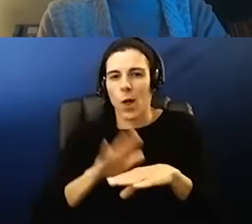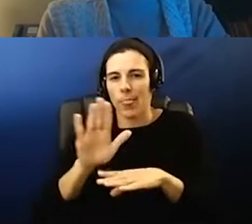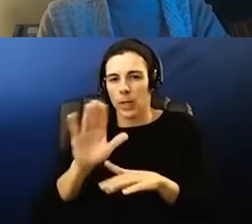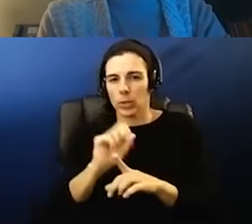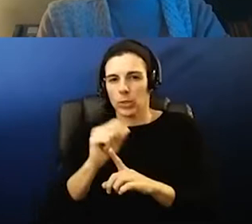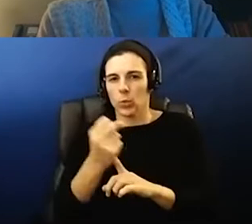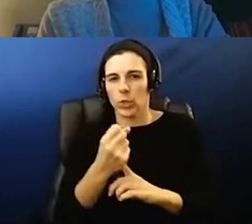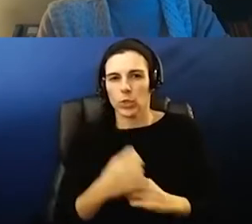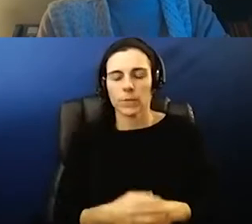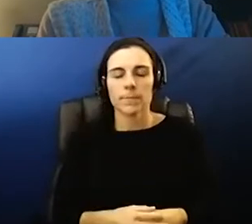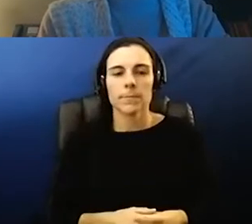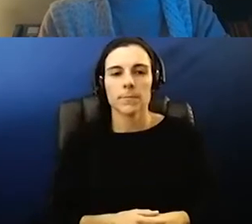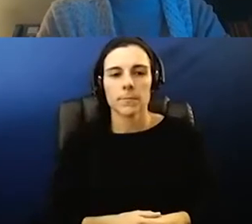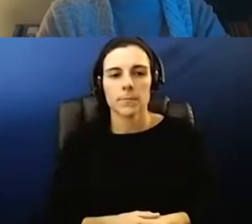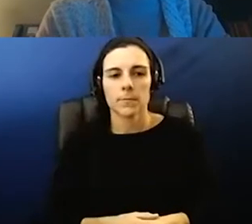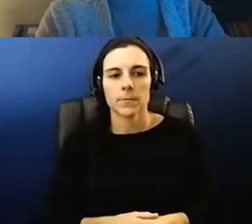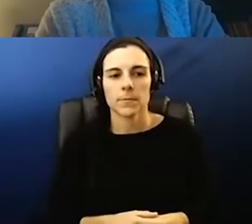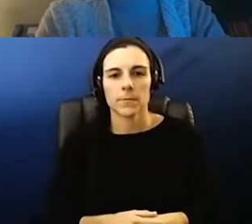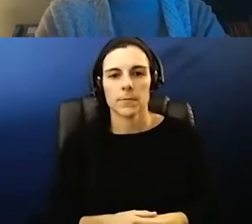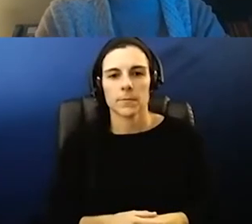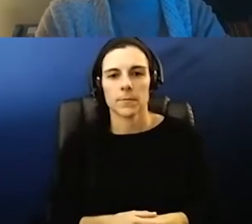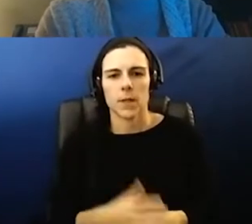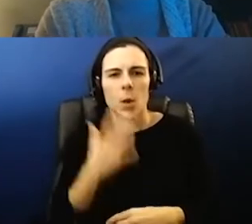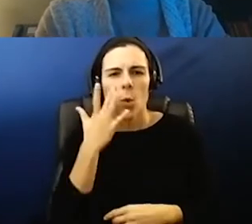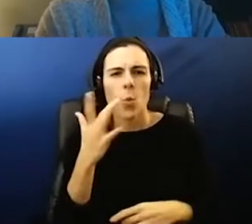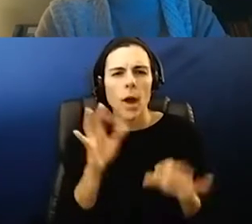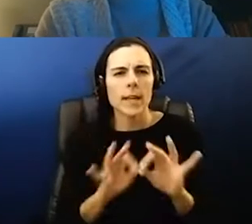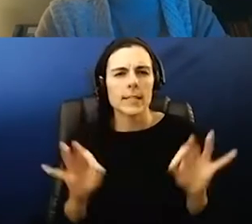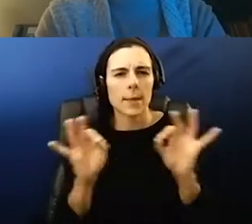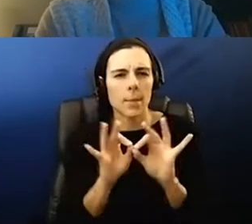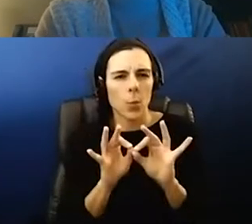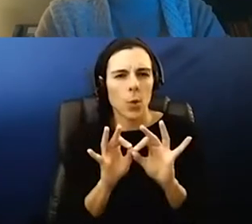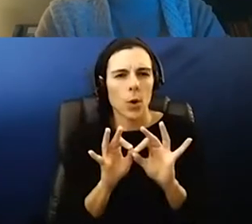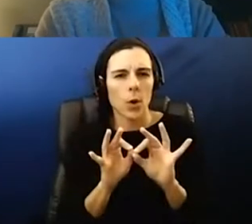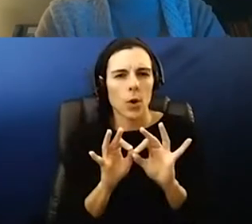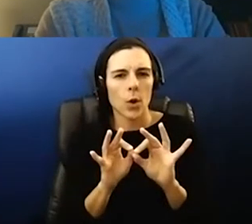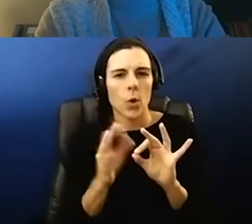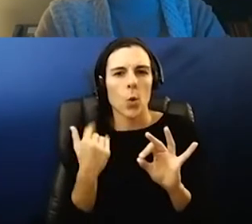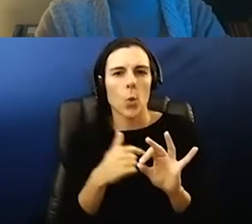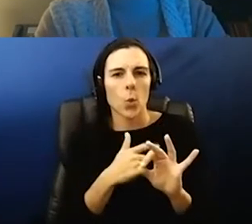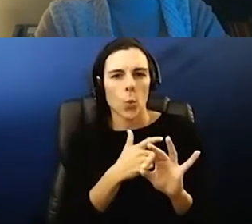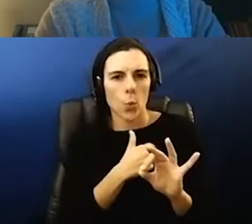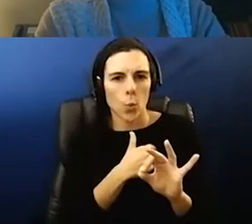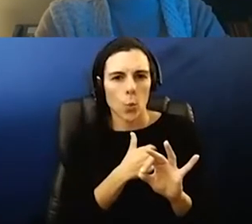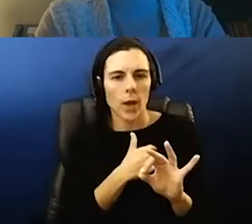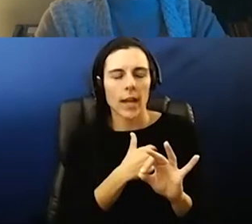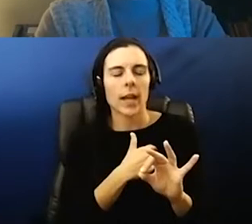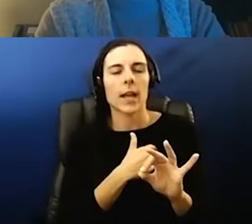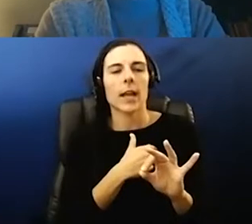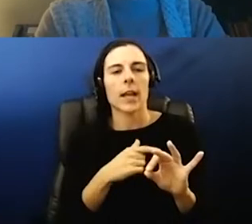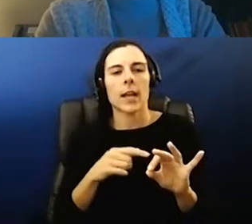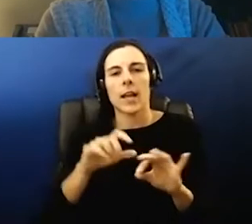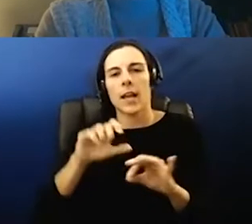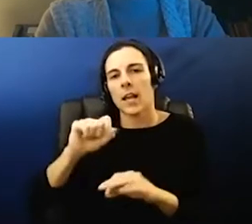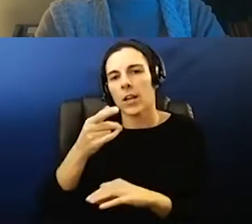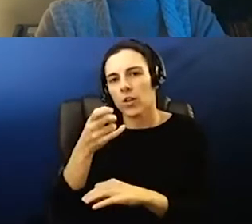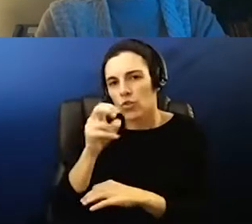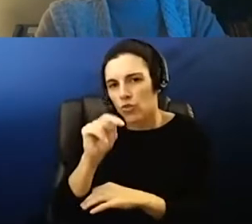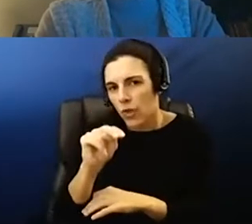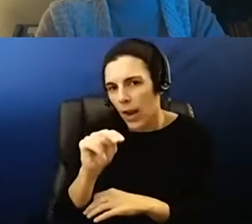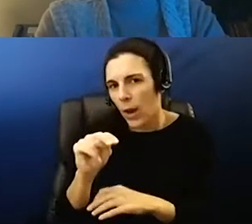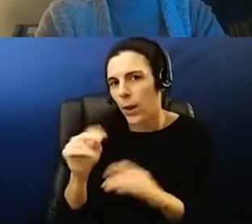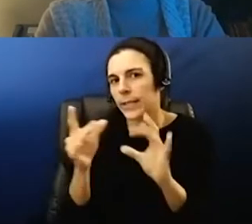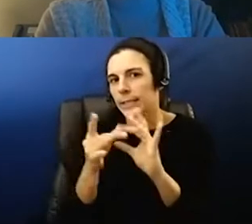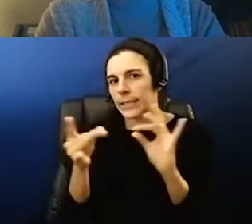and and why it's important i think that we be able to as sharon and brandy have talked so much about our close contacts and